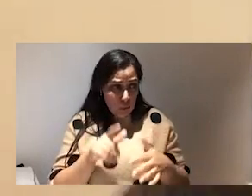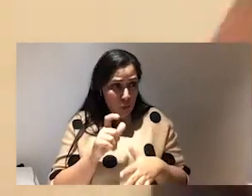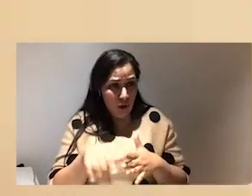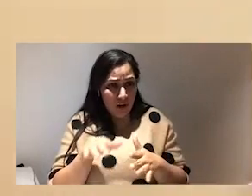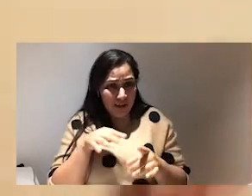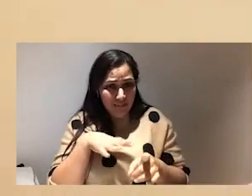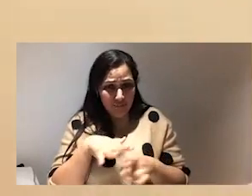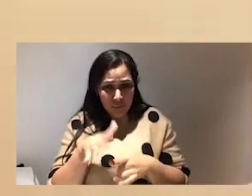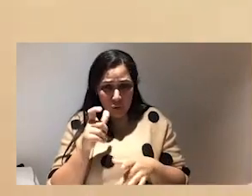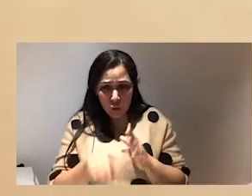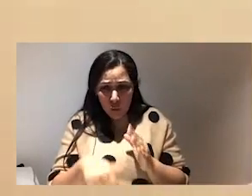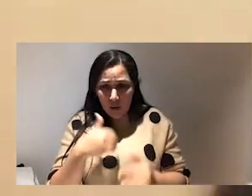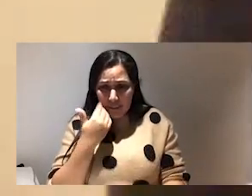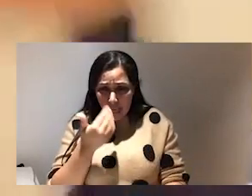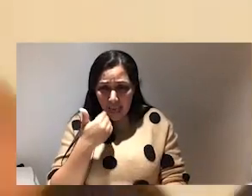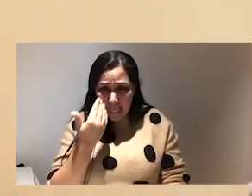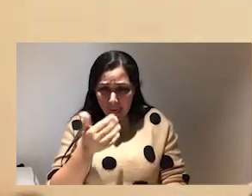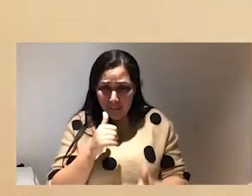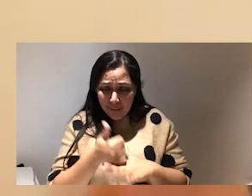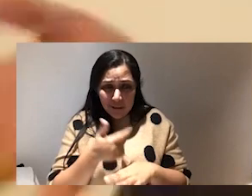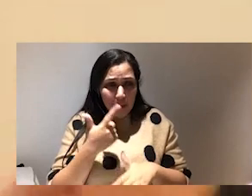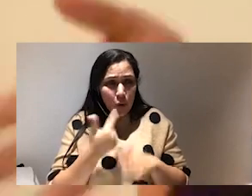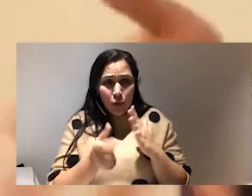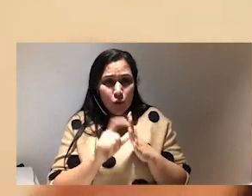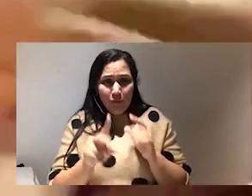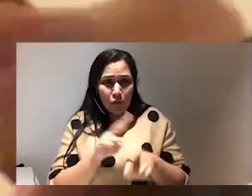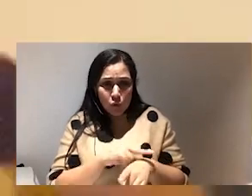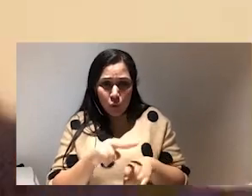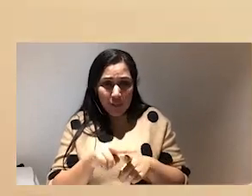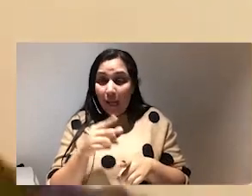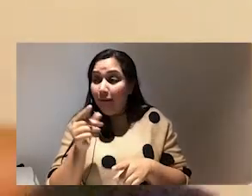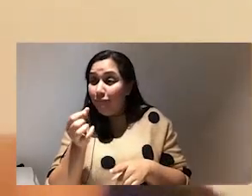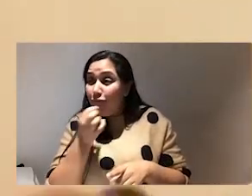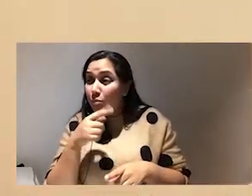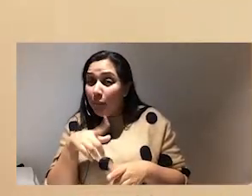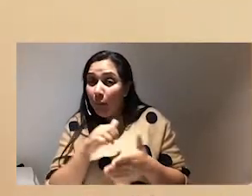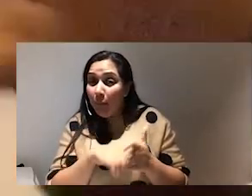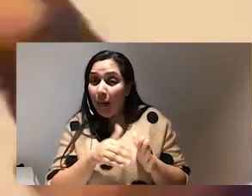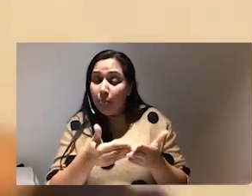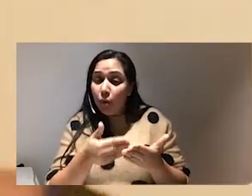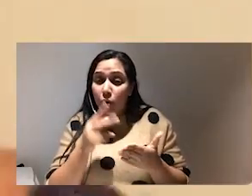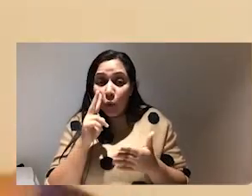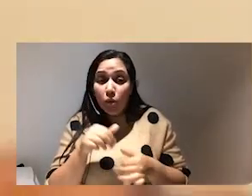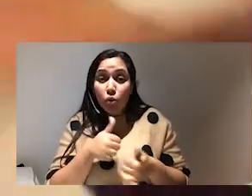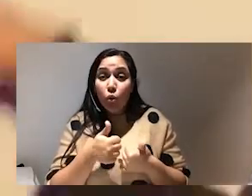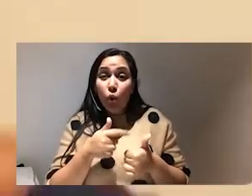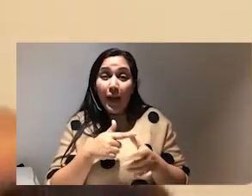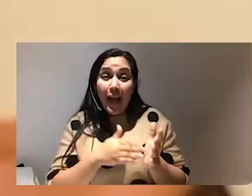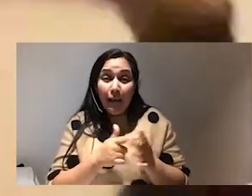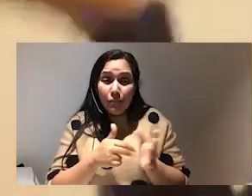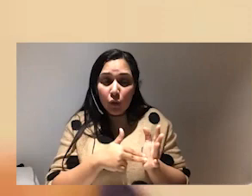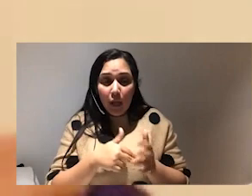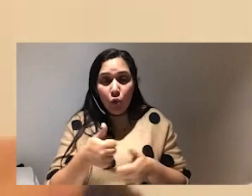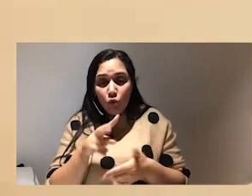on a day-to-day basis i'm doing this for a two-week campaign in the hopes that a couple people will buy the book so it will look somewhat decent on amazon and